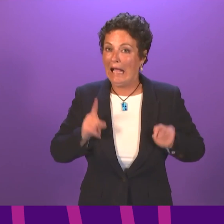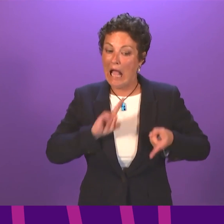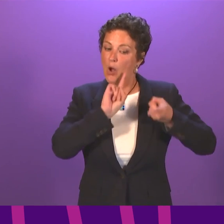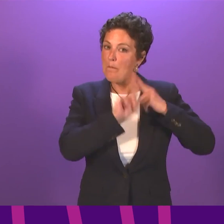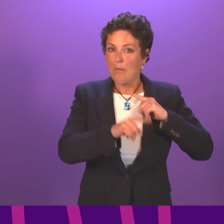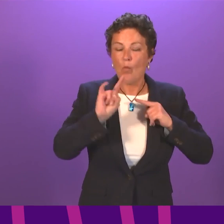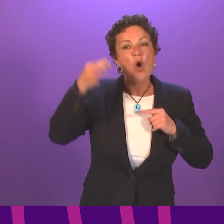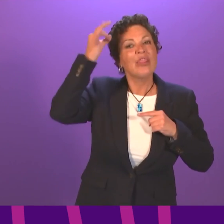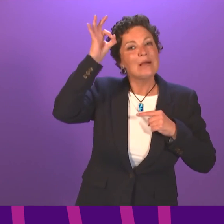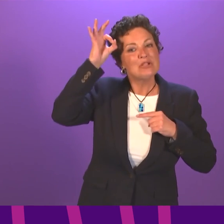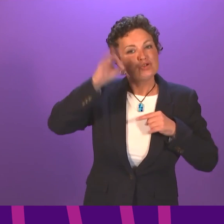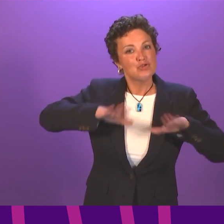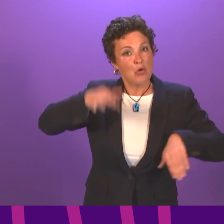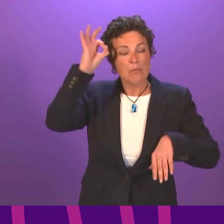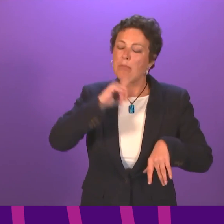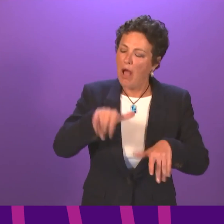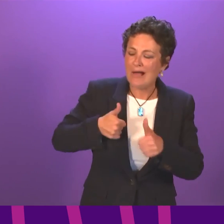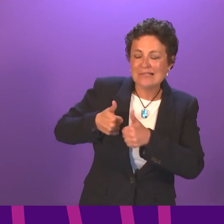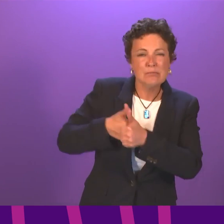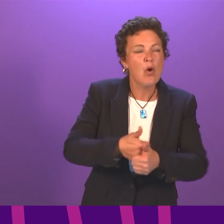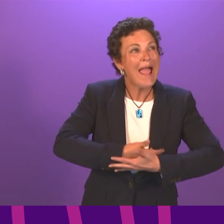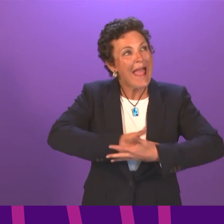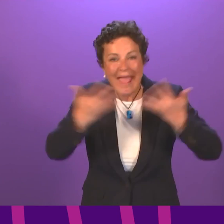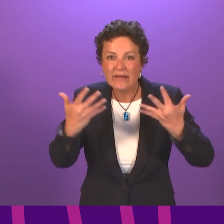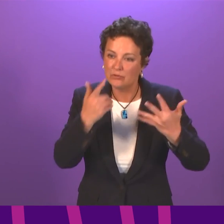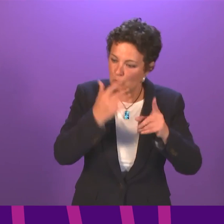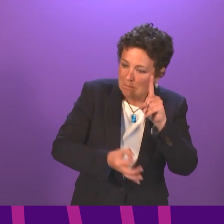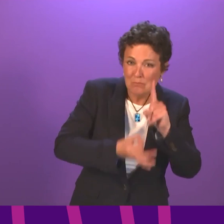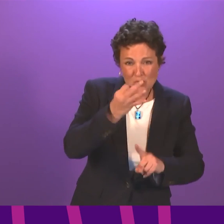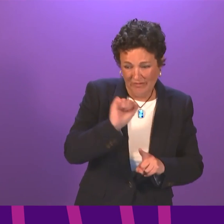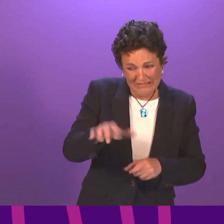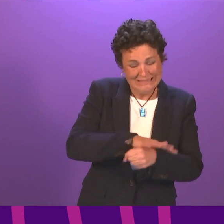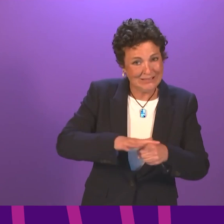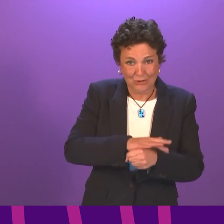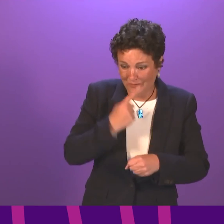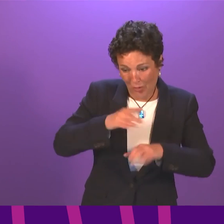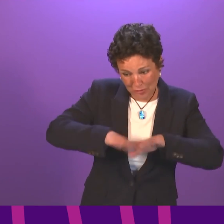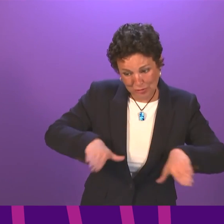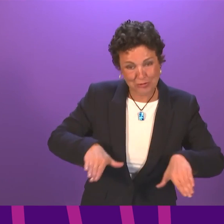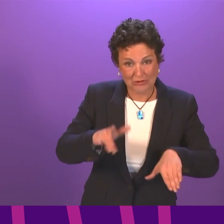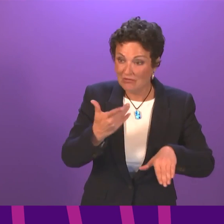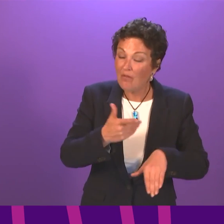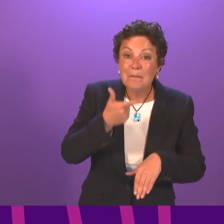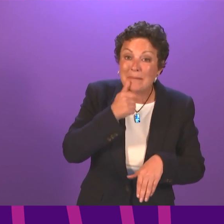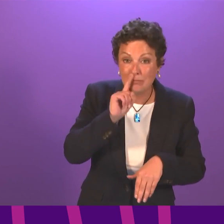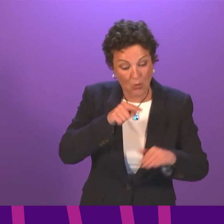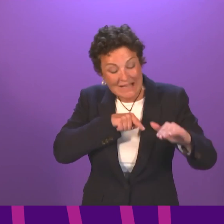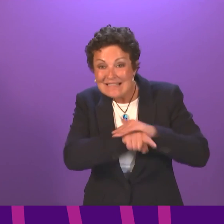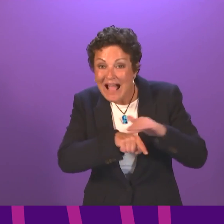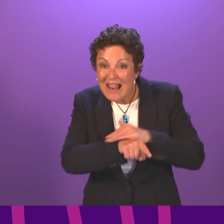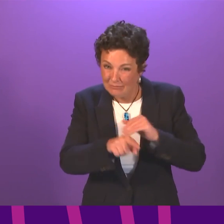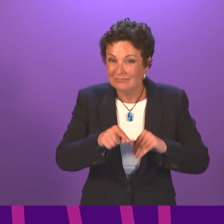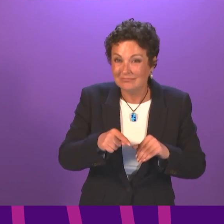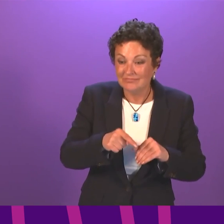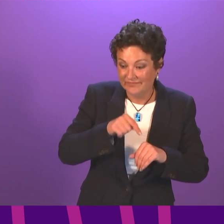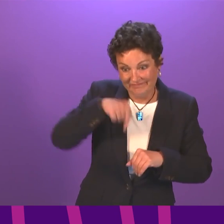Commissioner may do, but, of course, I support any efforts to improve the situation and the condition of the children of asylum seekers. The Freedom to Crawl